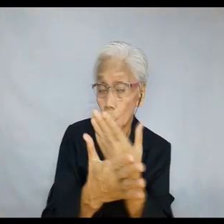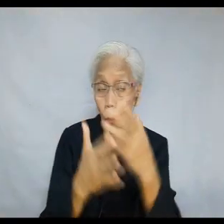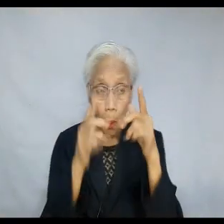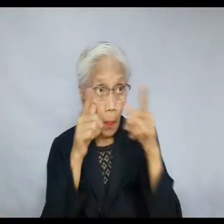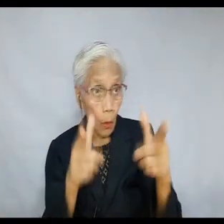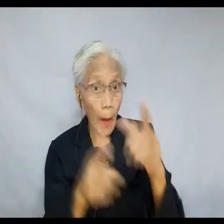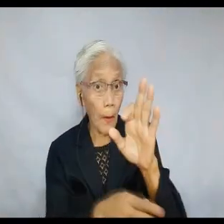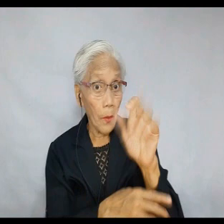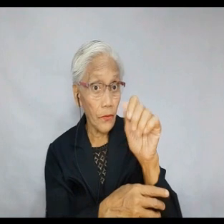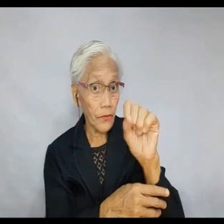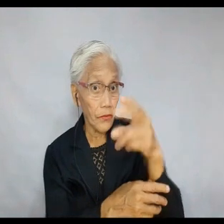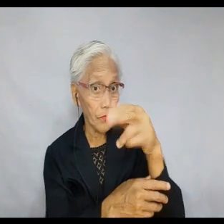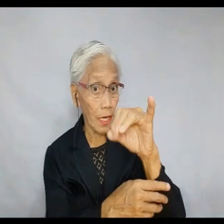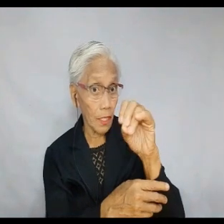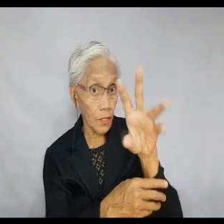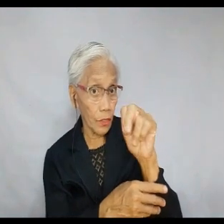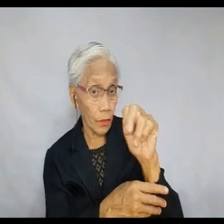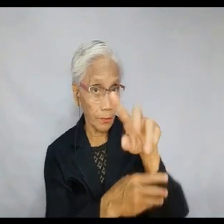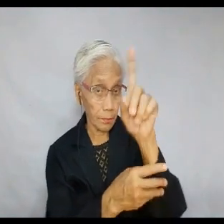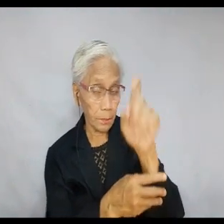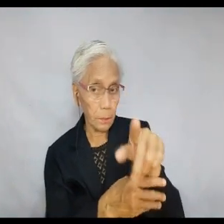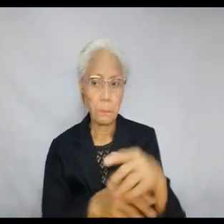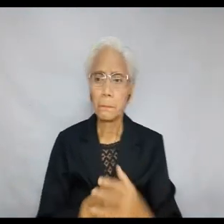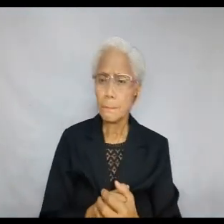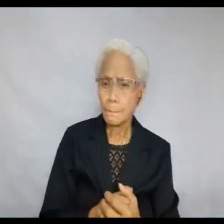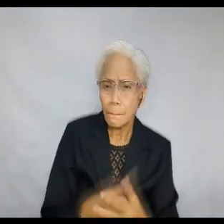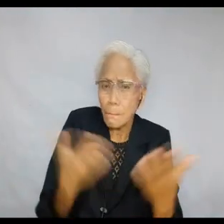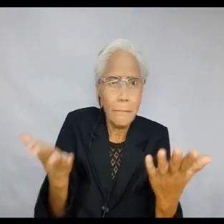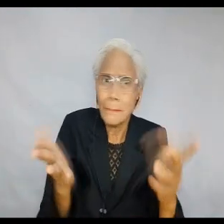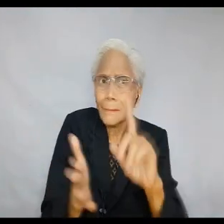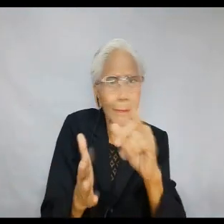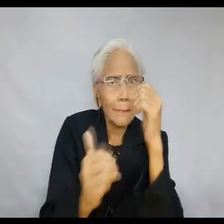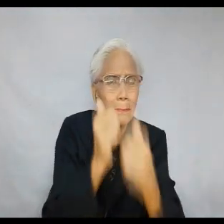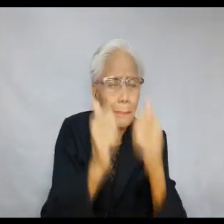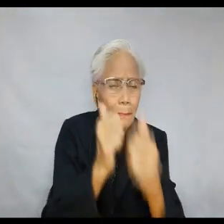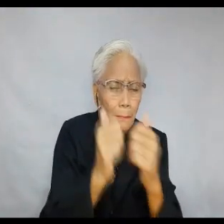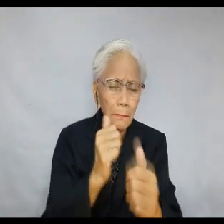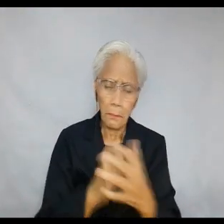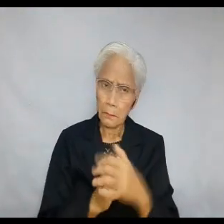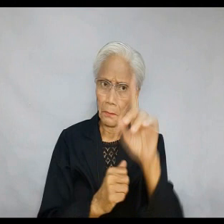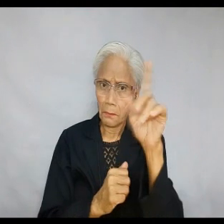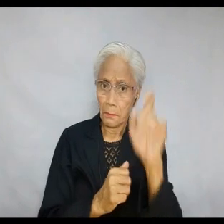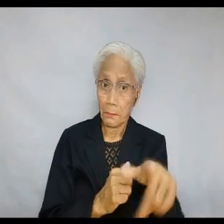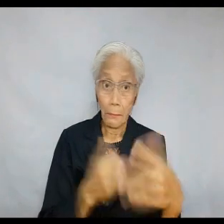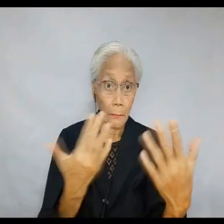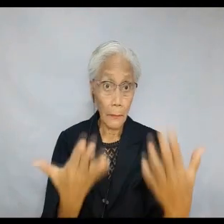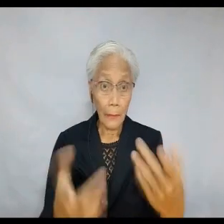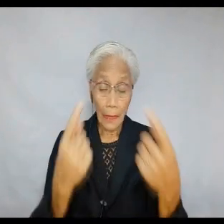really mean?